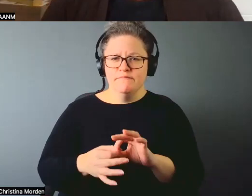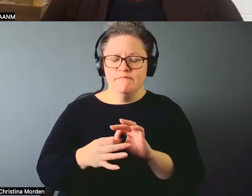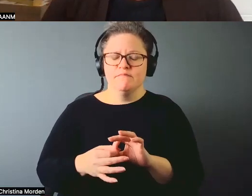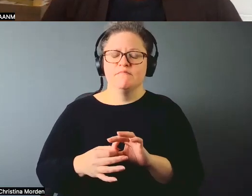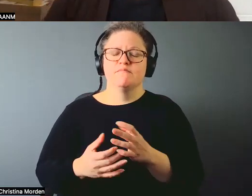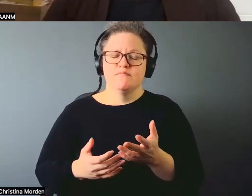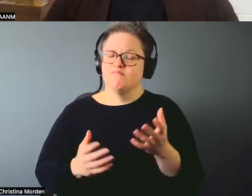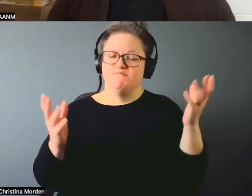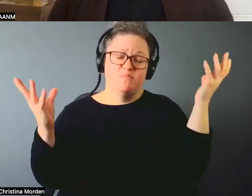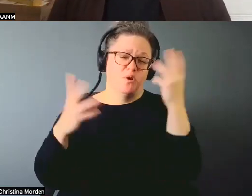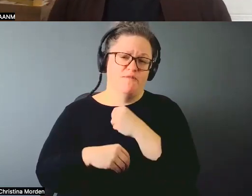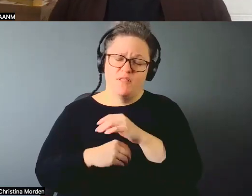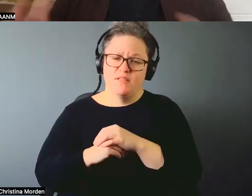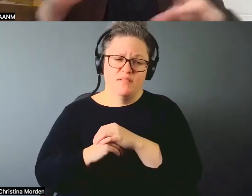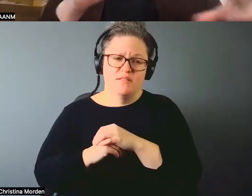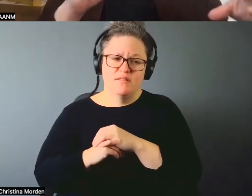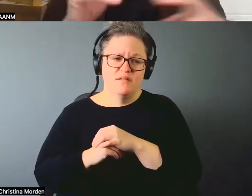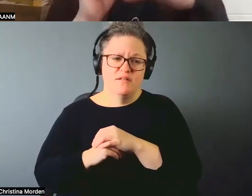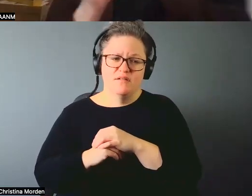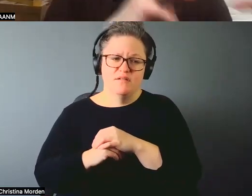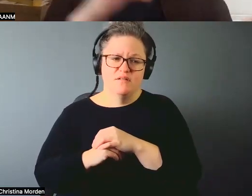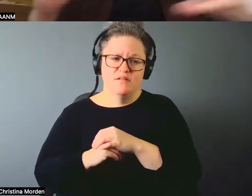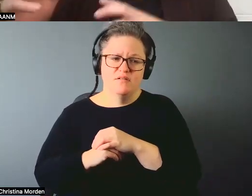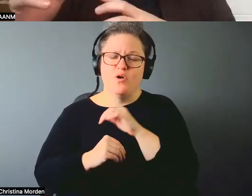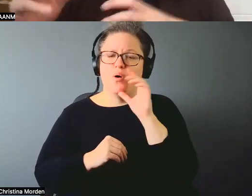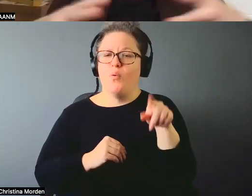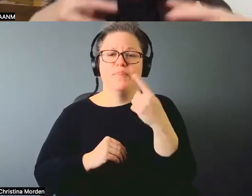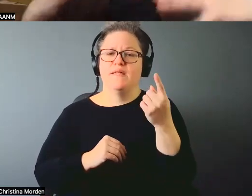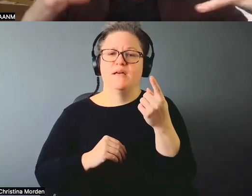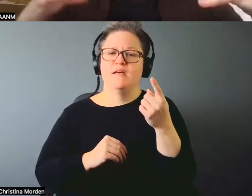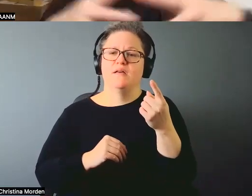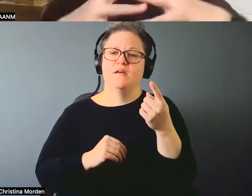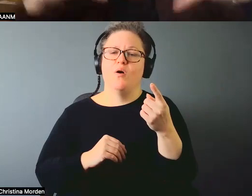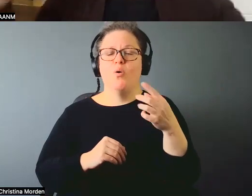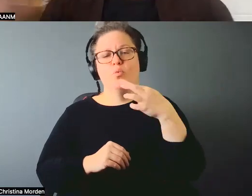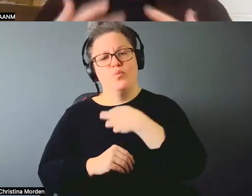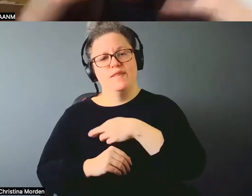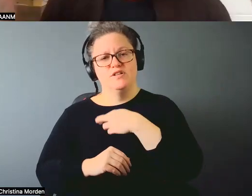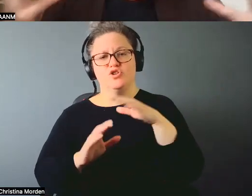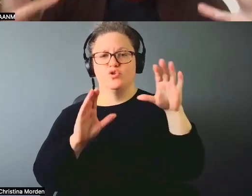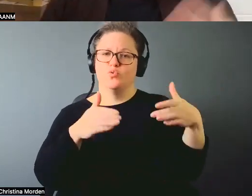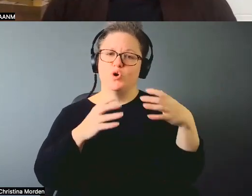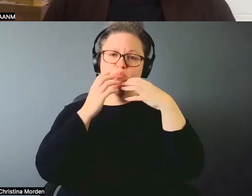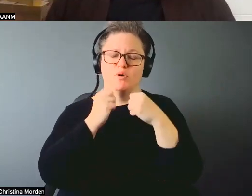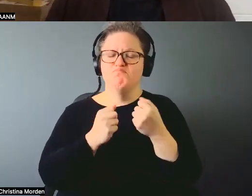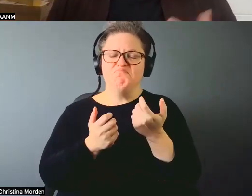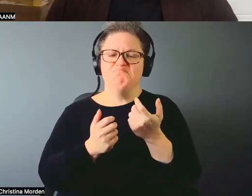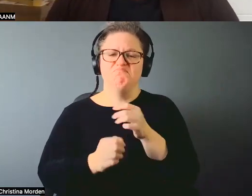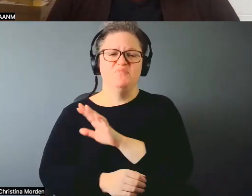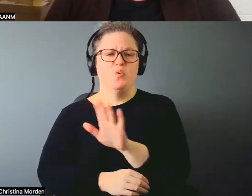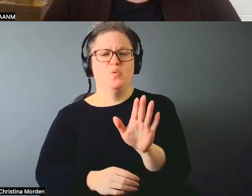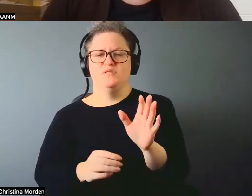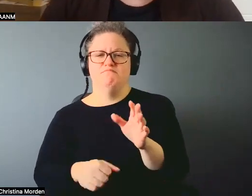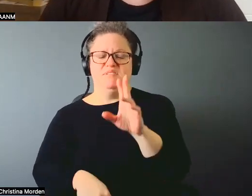It's just beautiful. And it's not that it's sacred to one group or religion. It's just kind of that natural sacredness that comes from